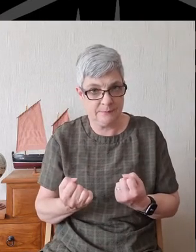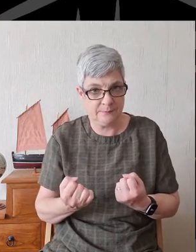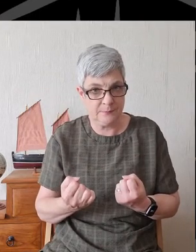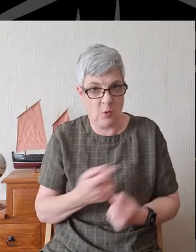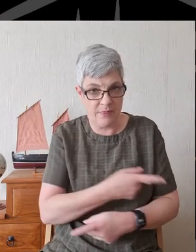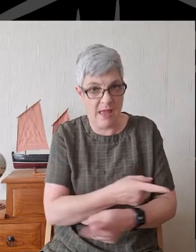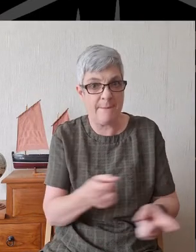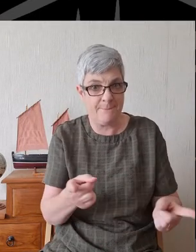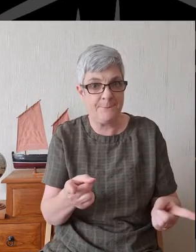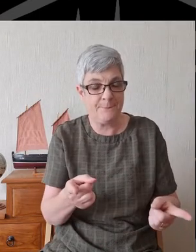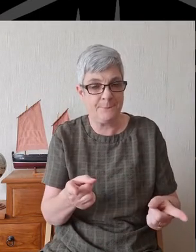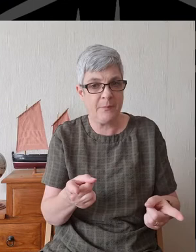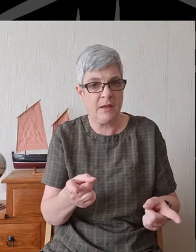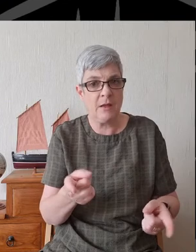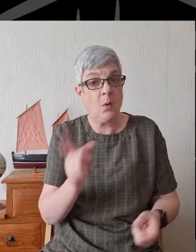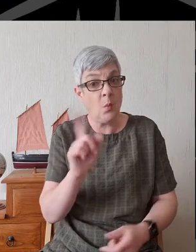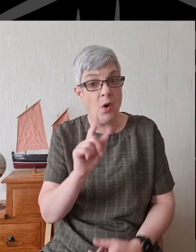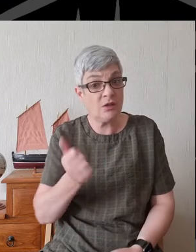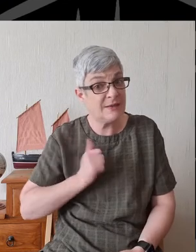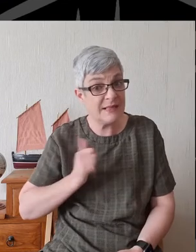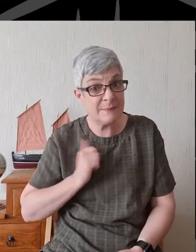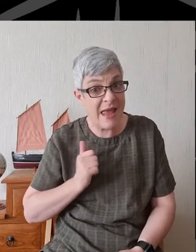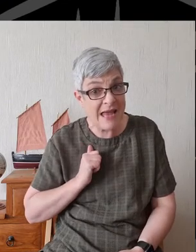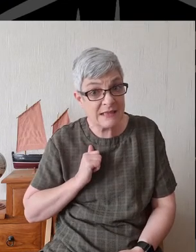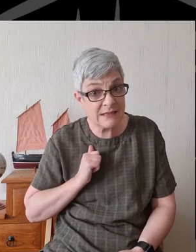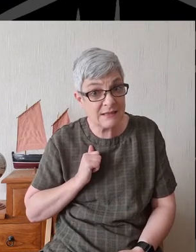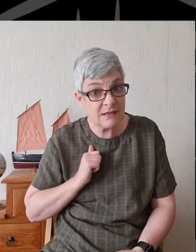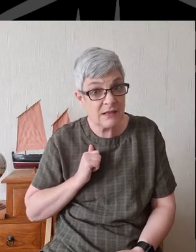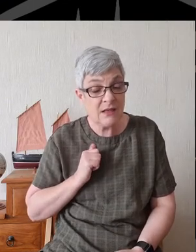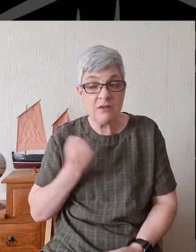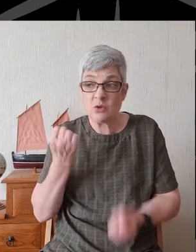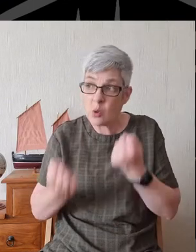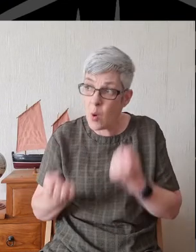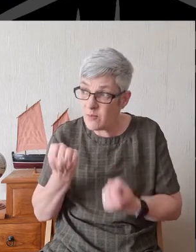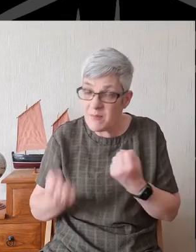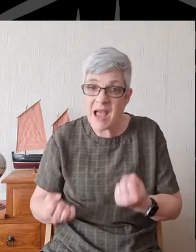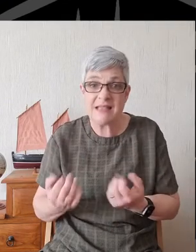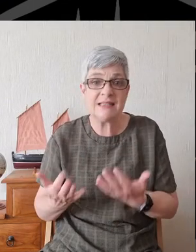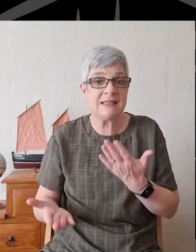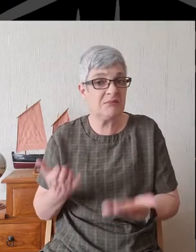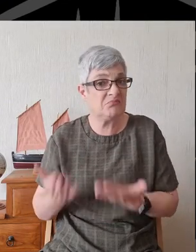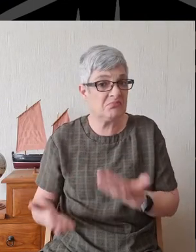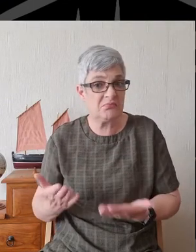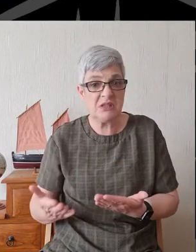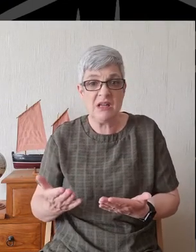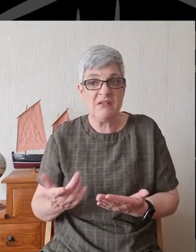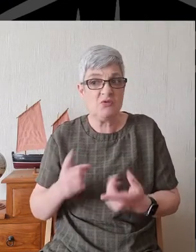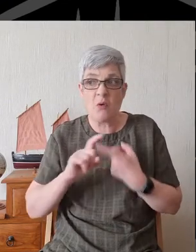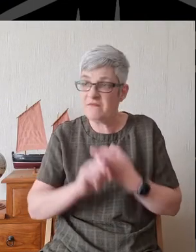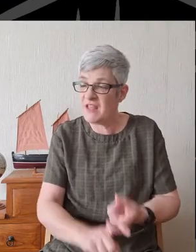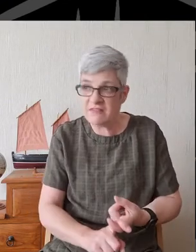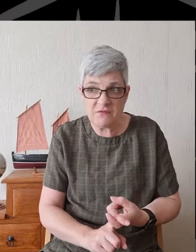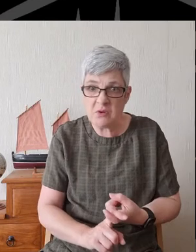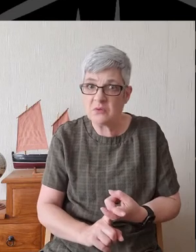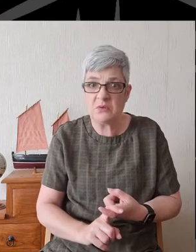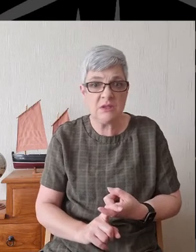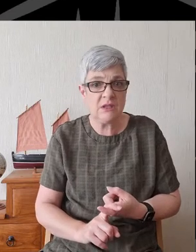What else should they expect given the compromises, the unfaithfulness, faithfulness, the cheap superficiality